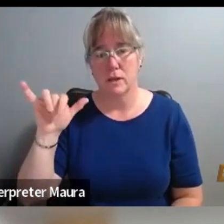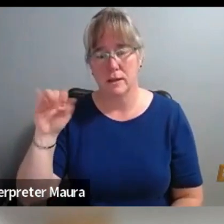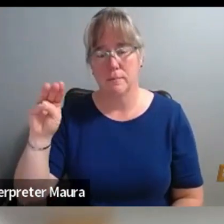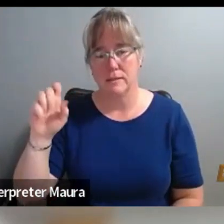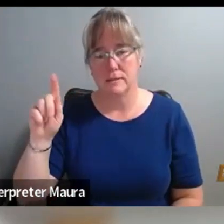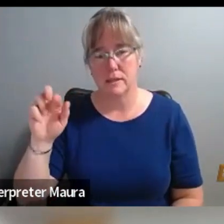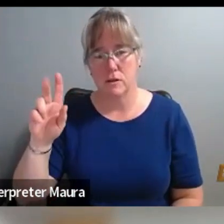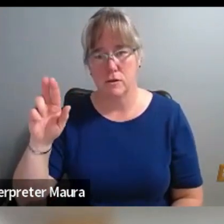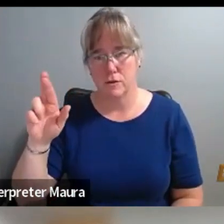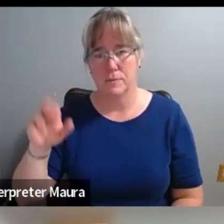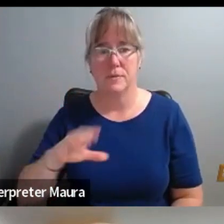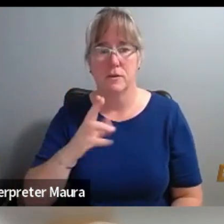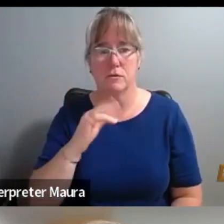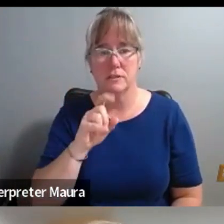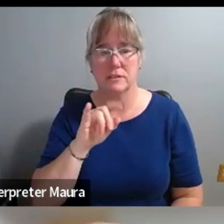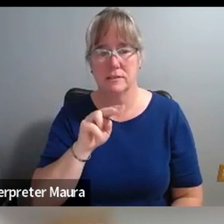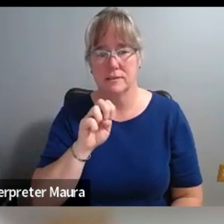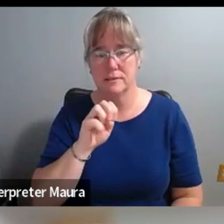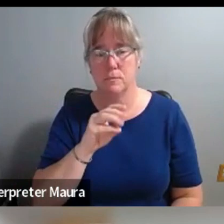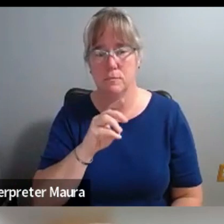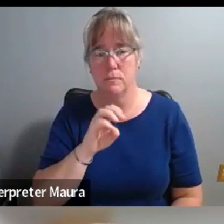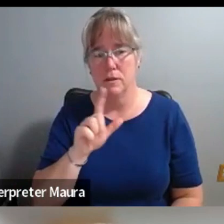Christine Murray, and Glenn North.